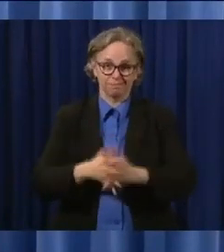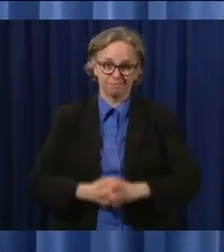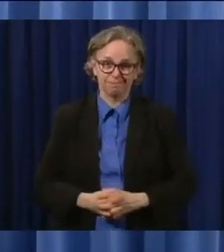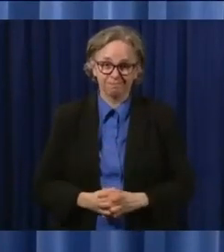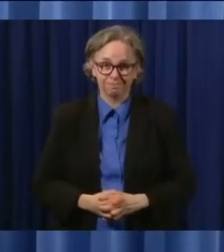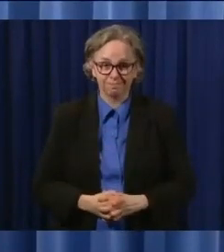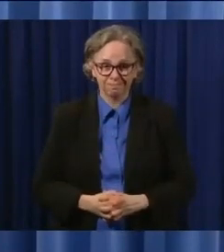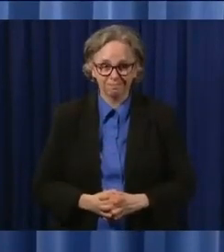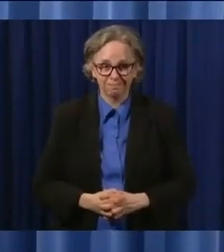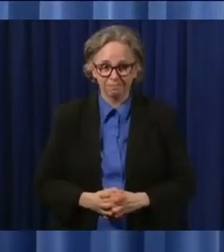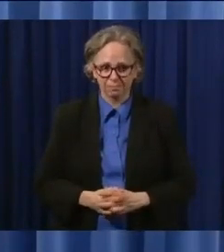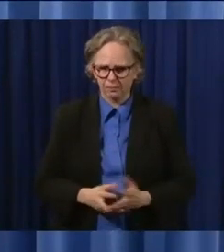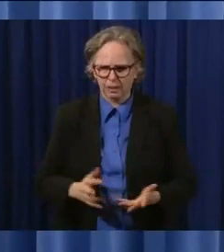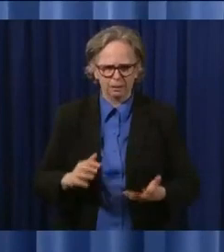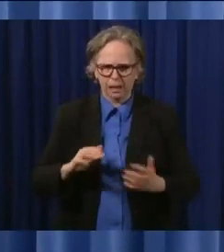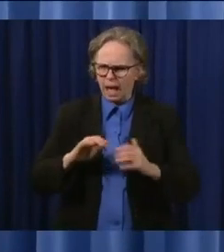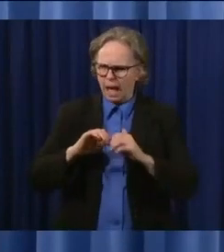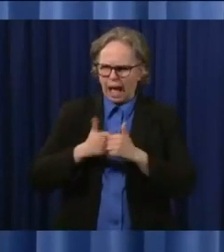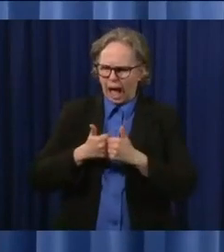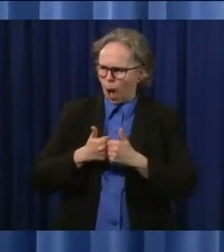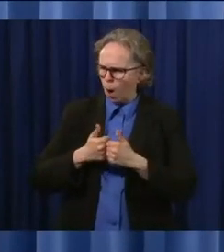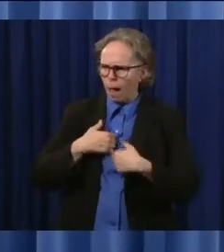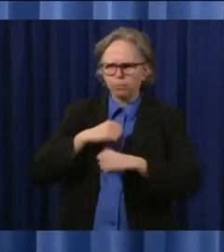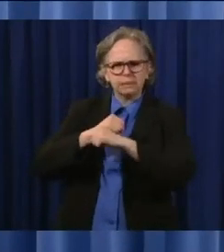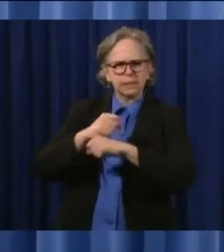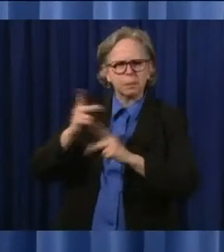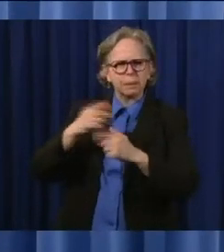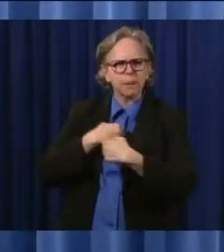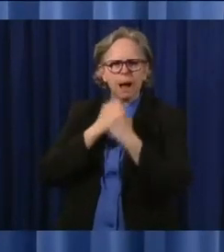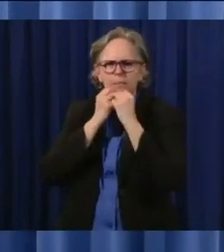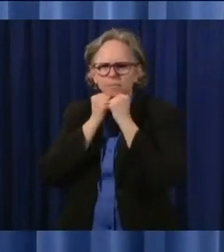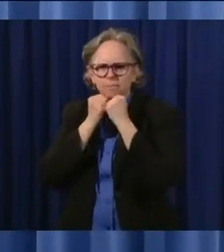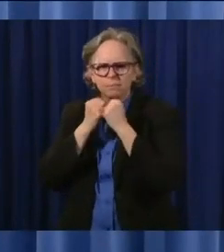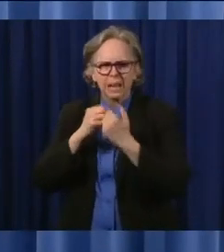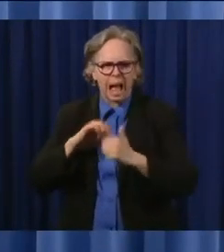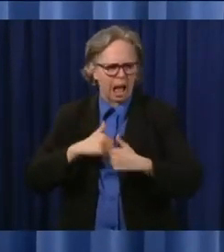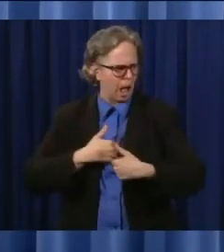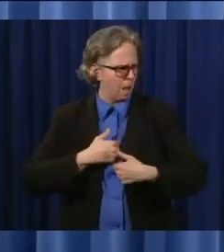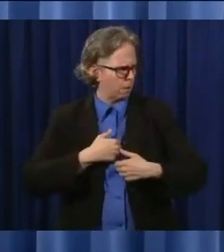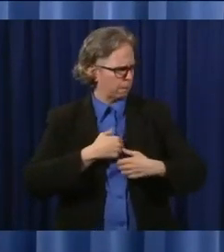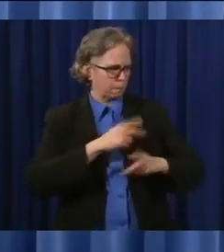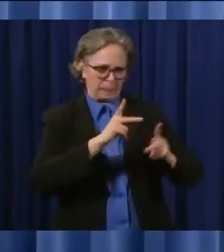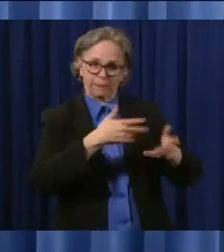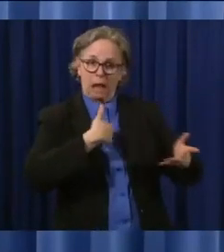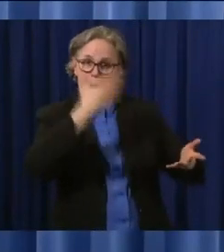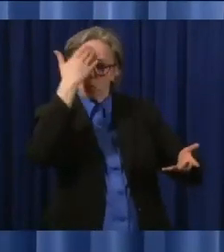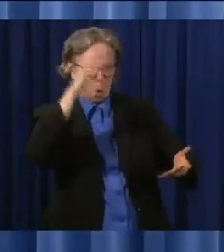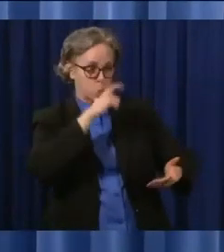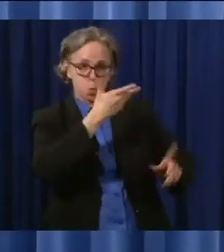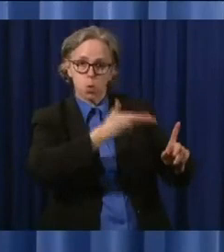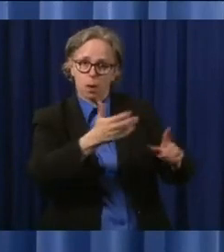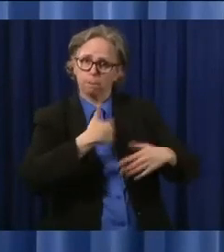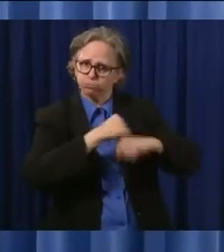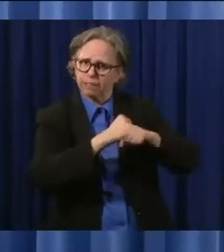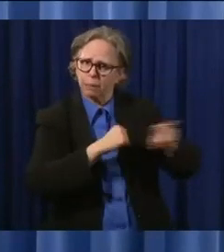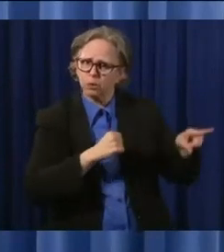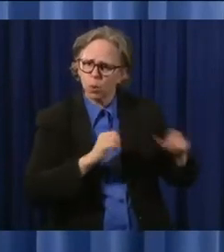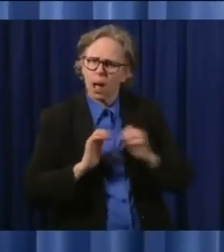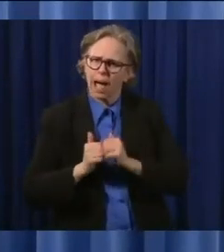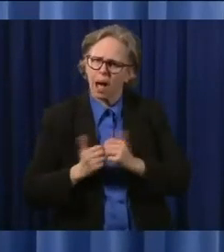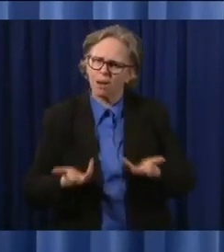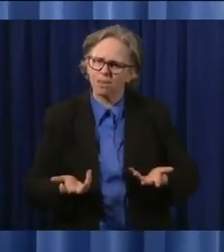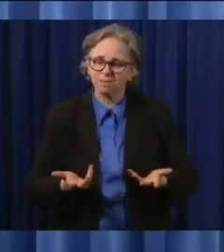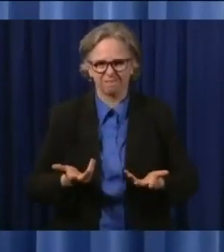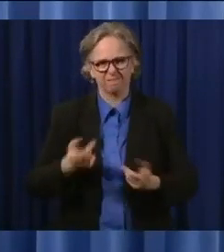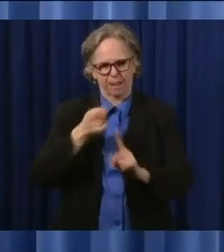I love? How do I protect people that I don't even know? And so we just need to get this beyond that this is some